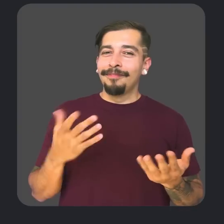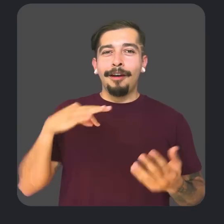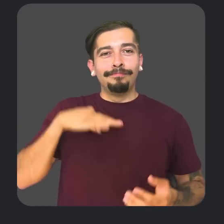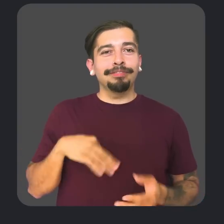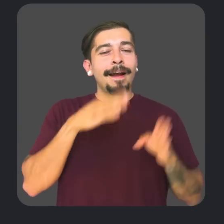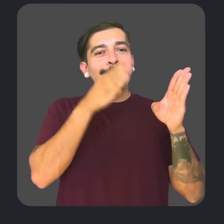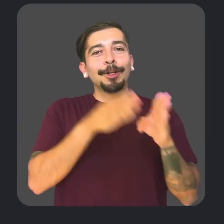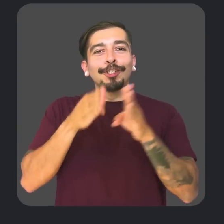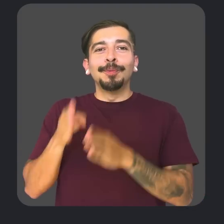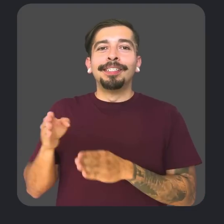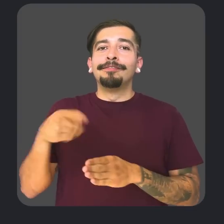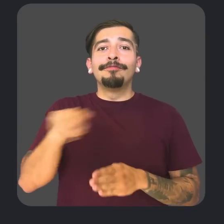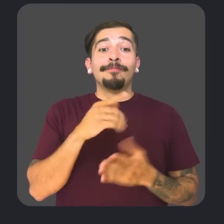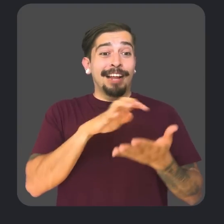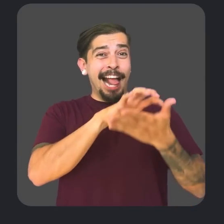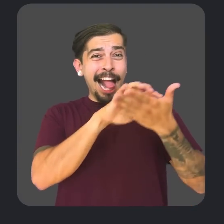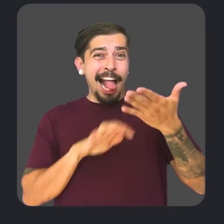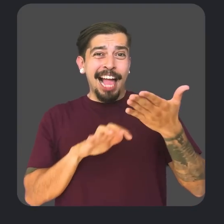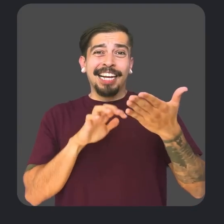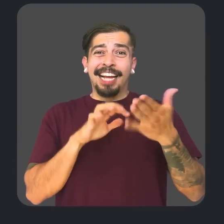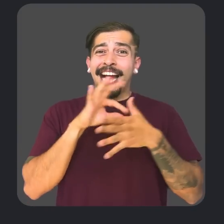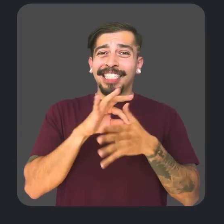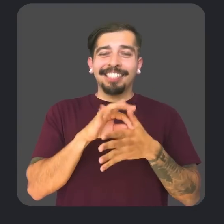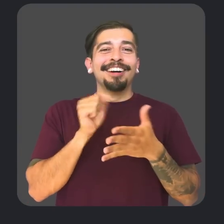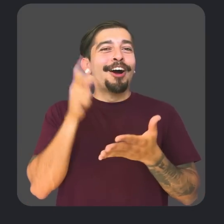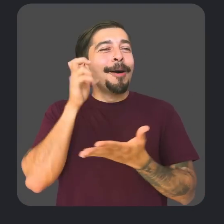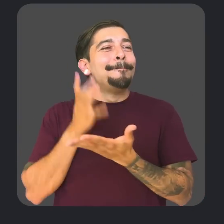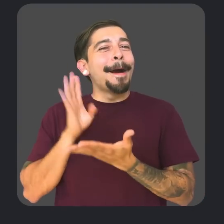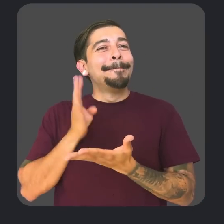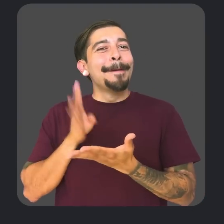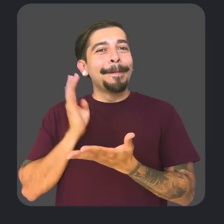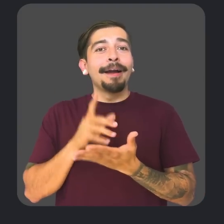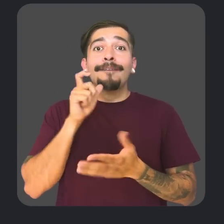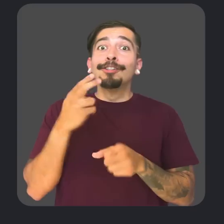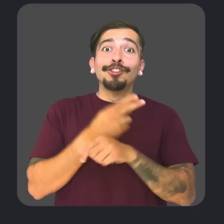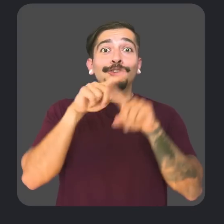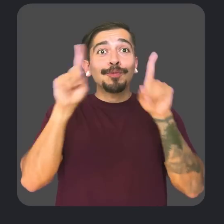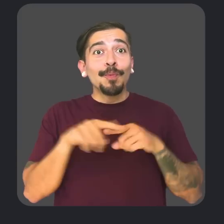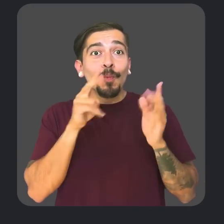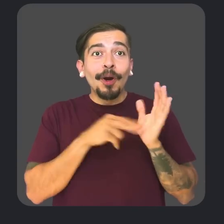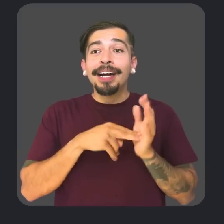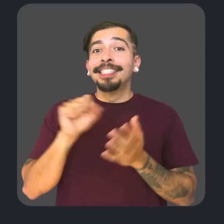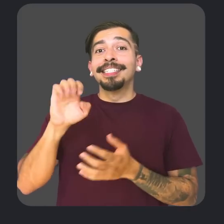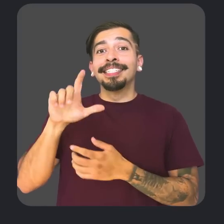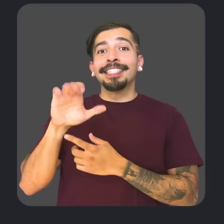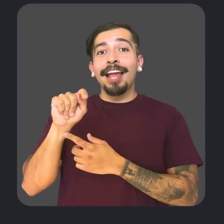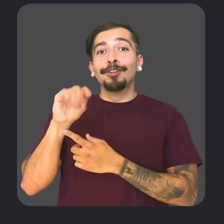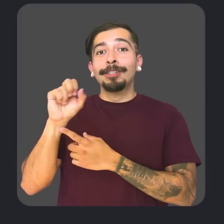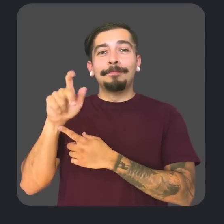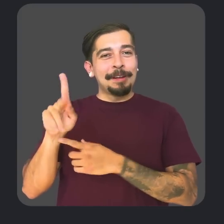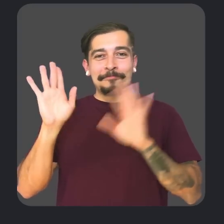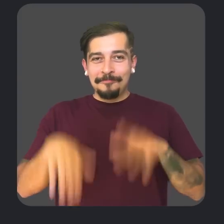especially helpful for individuals who want to consume written content as audio, but aren't using a screen reader or select to speak on their